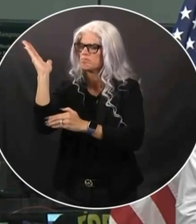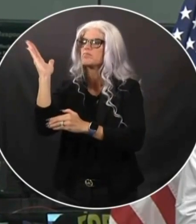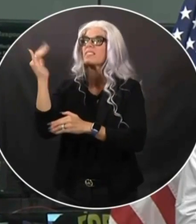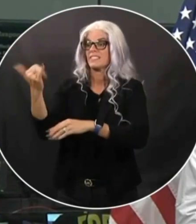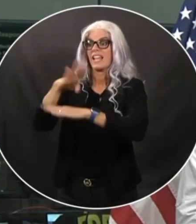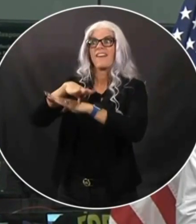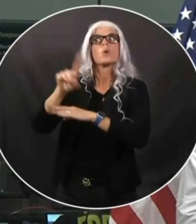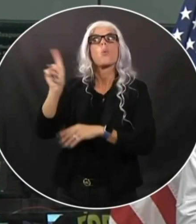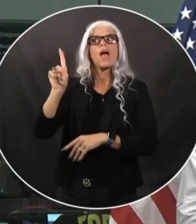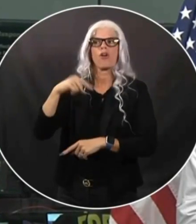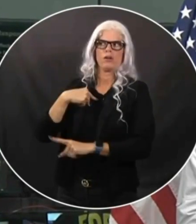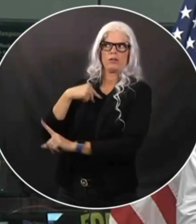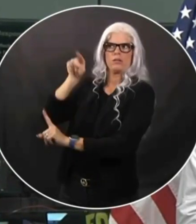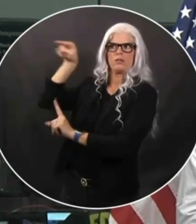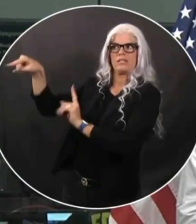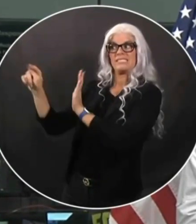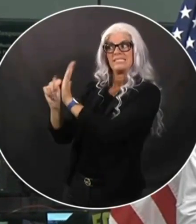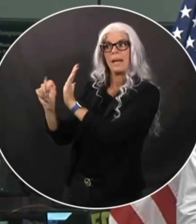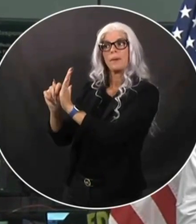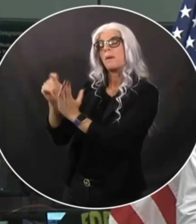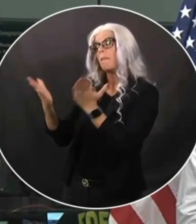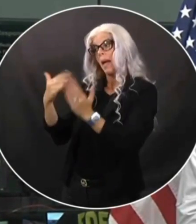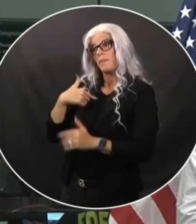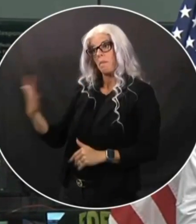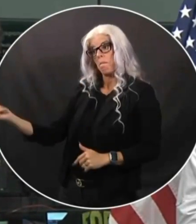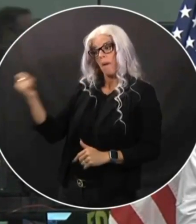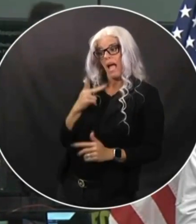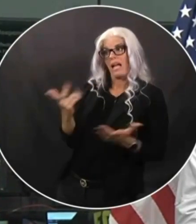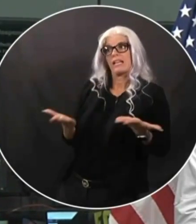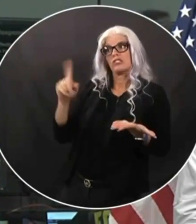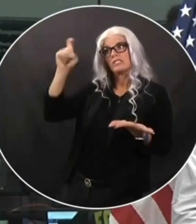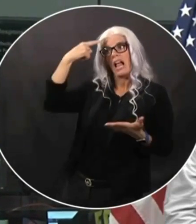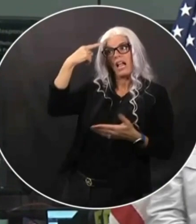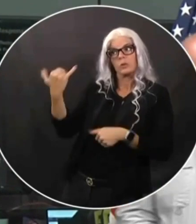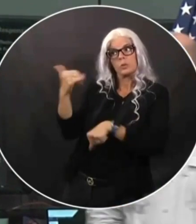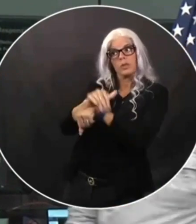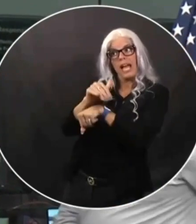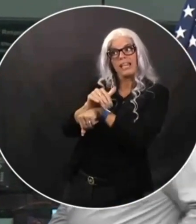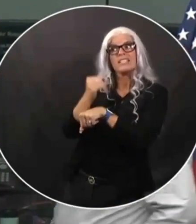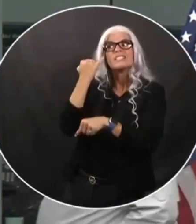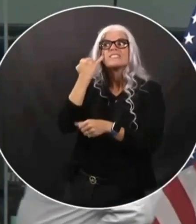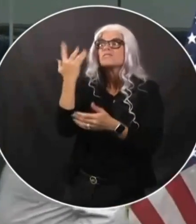back here later tonight if there's any major developments on the track. Thanks.